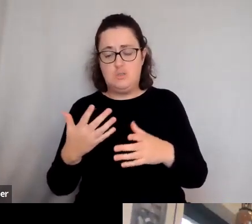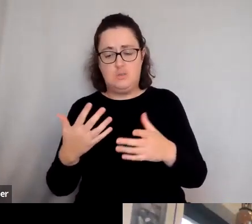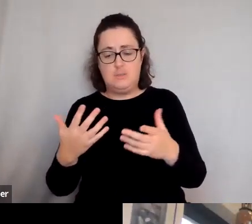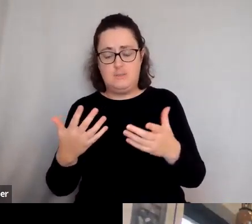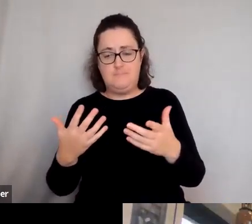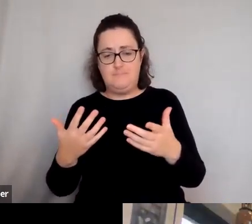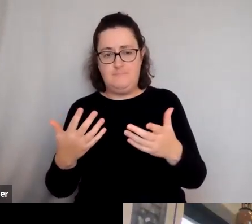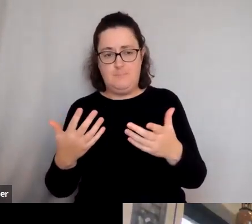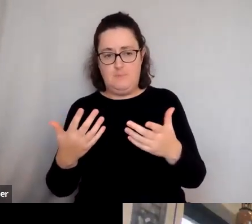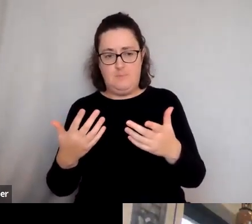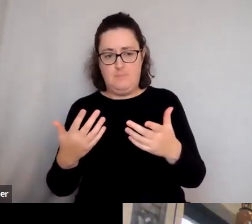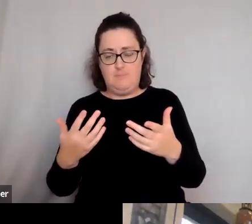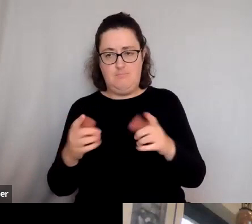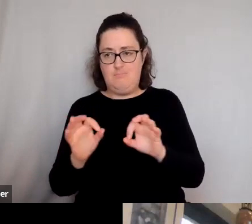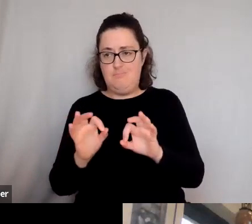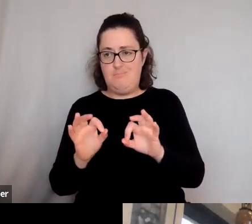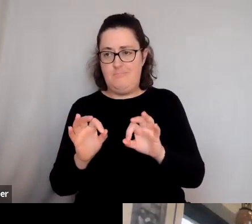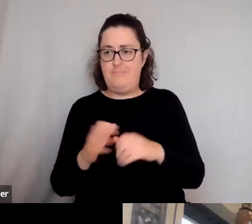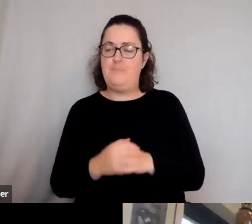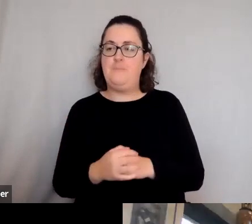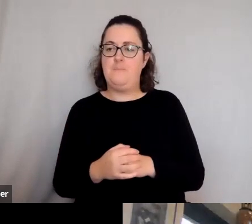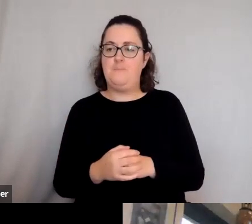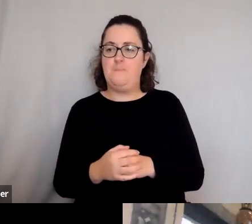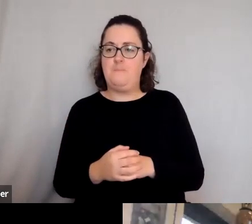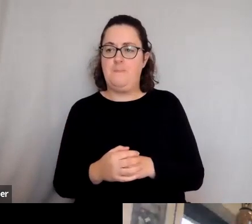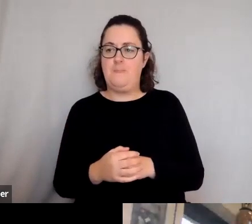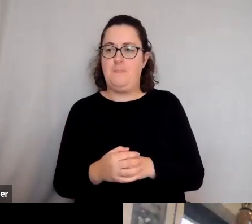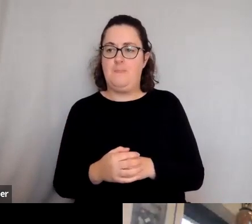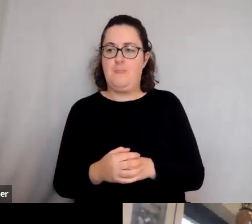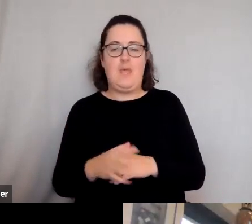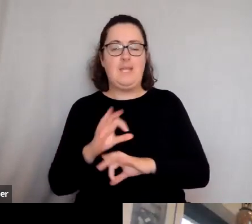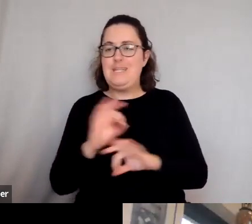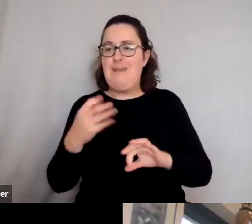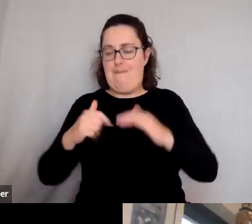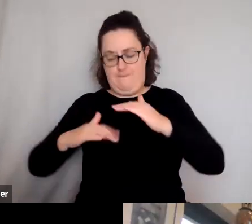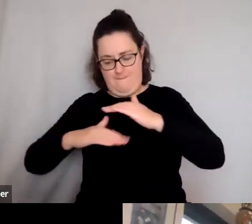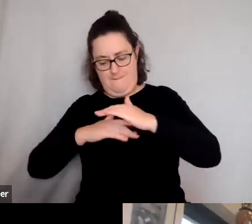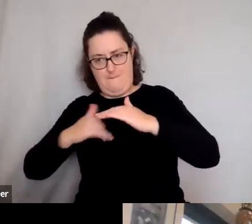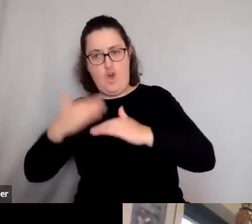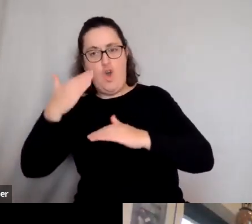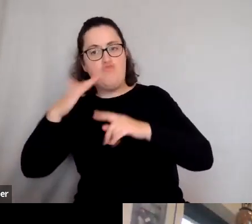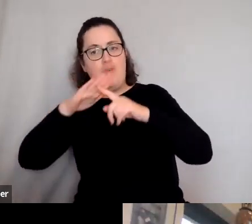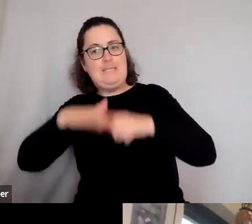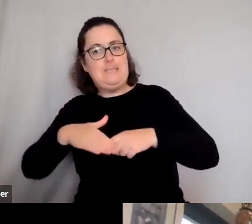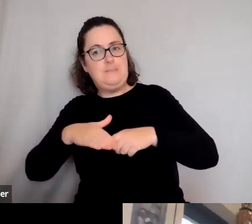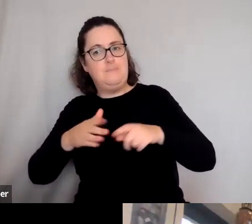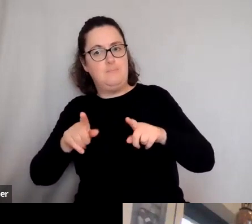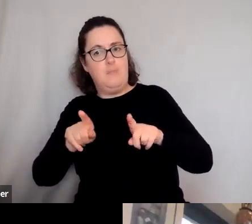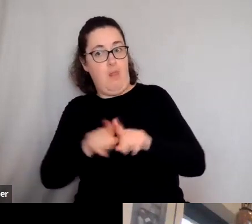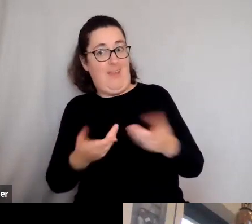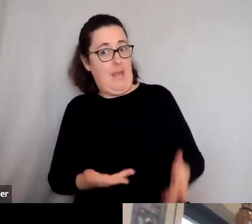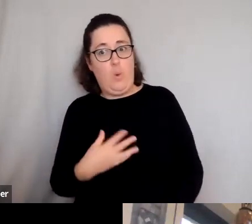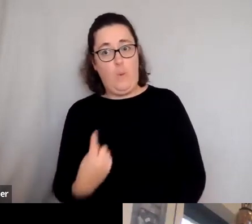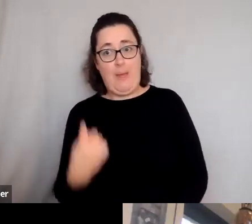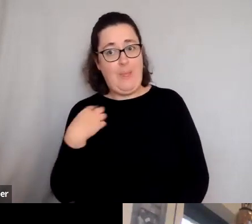any way with a kind of that racist undertow that we have. And I think that makes